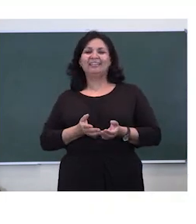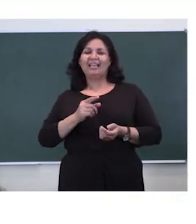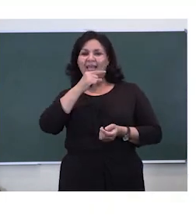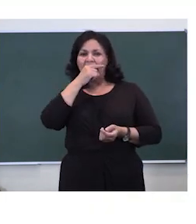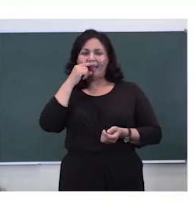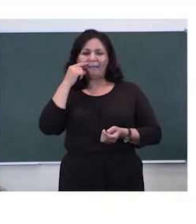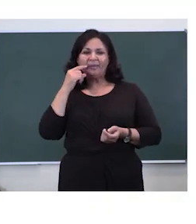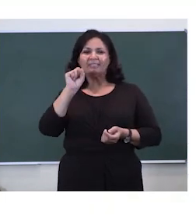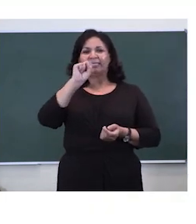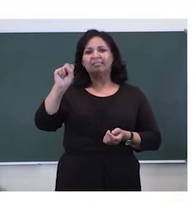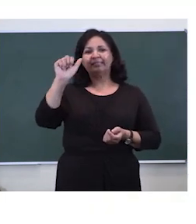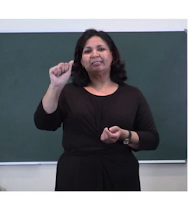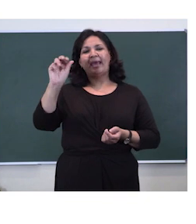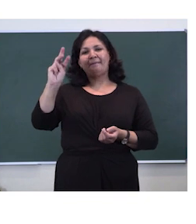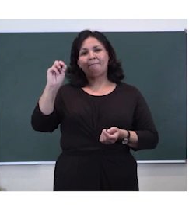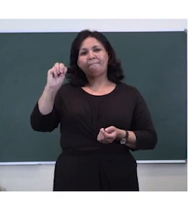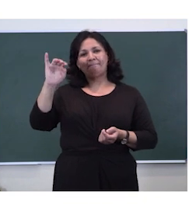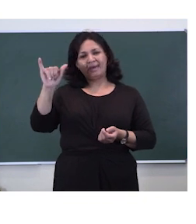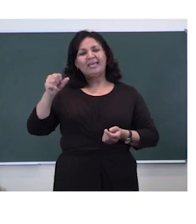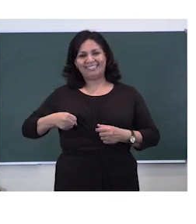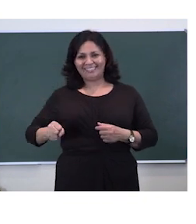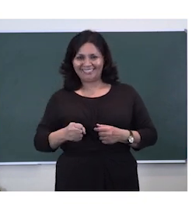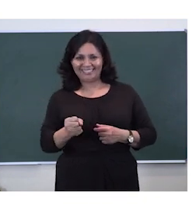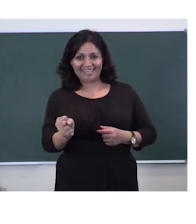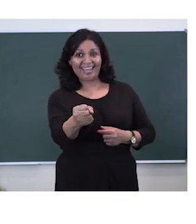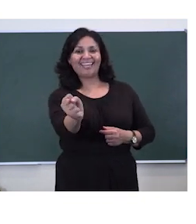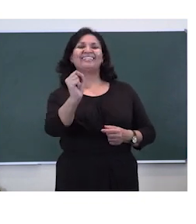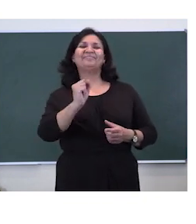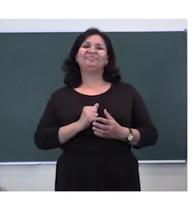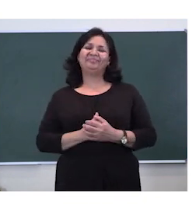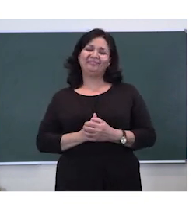song to introduce my friend Sammy Snake.